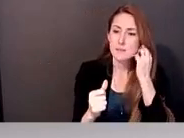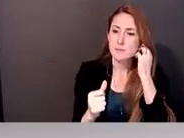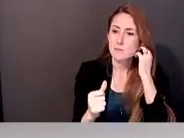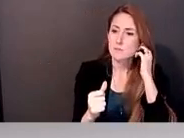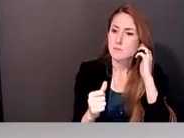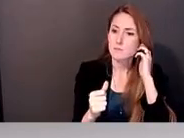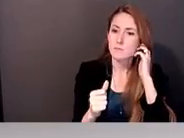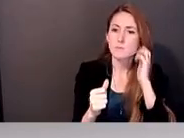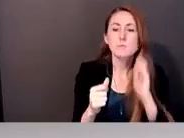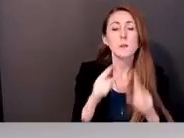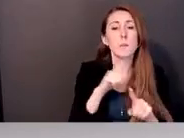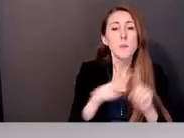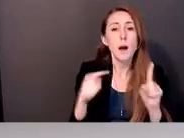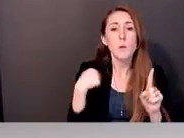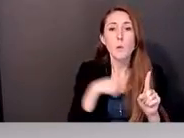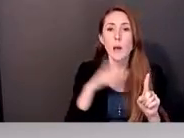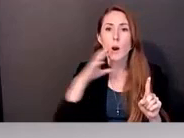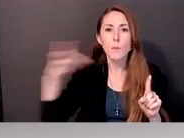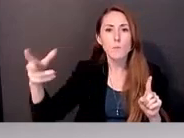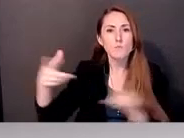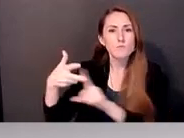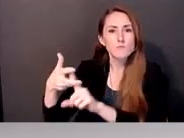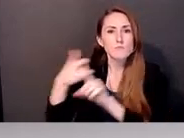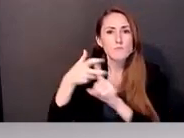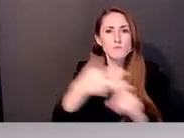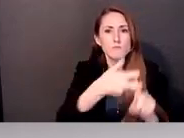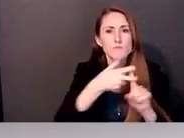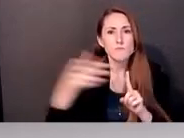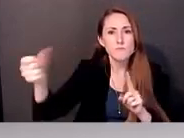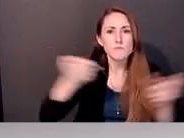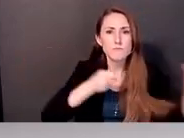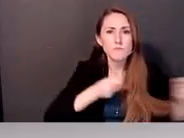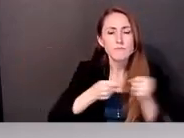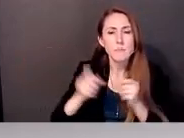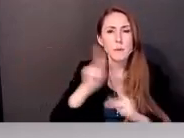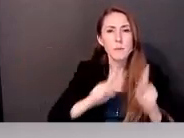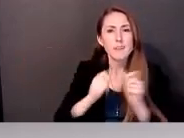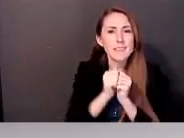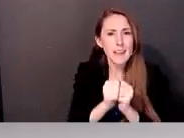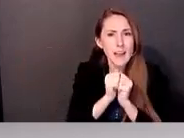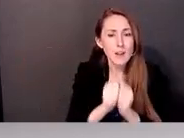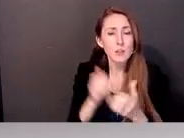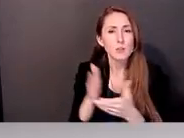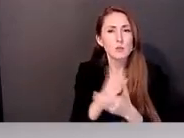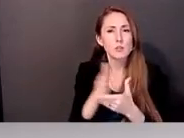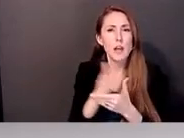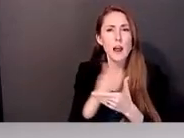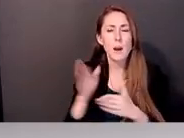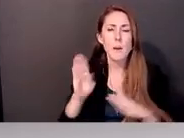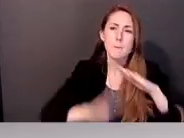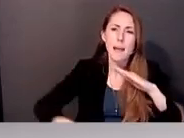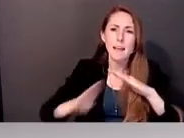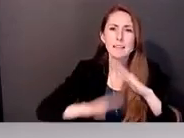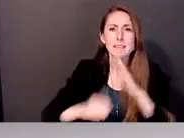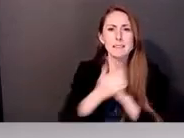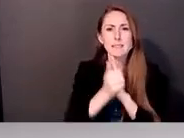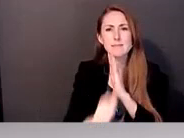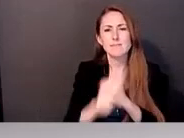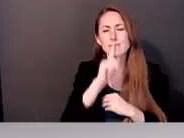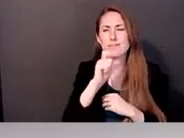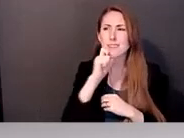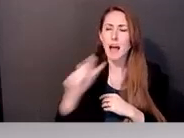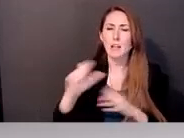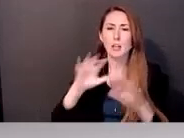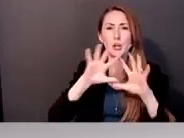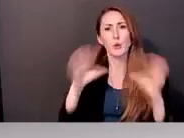folks together and sharing some, just some basic skills that I think are probably universe. Not, I don't know if I want to say universal because I hate saying that,